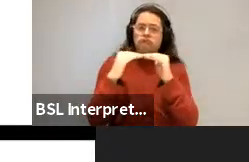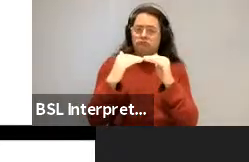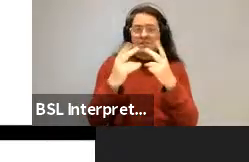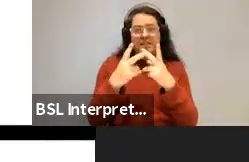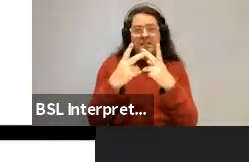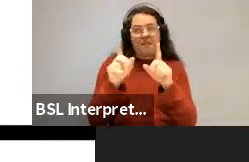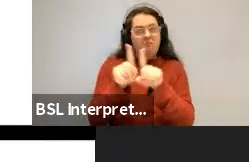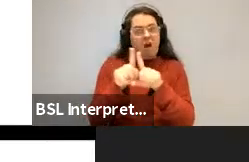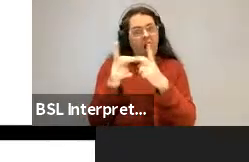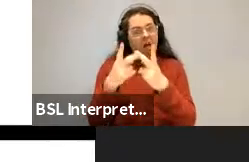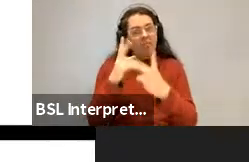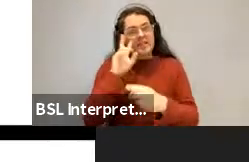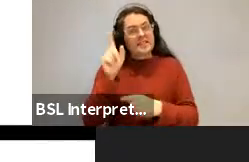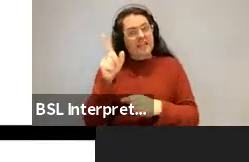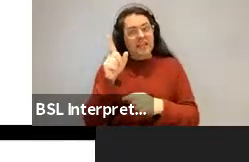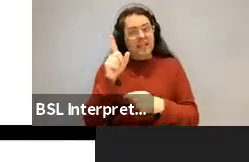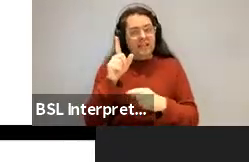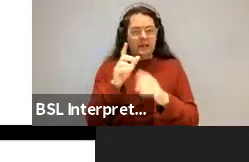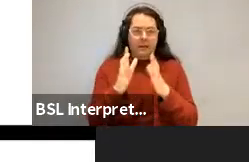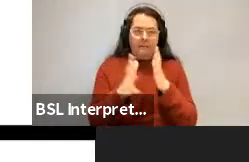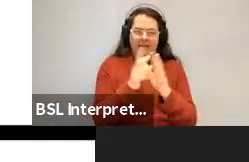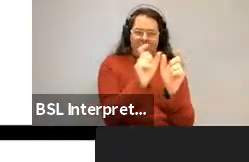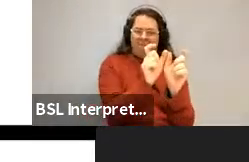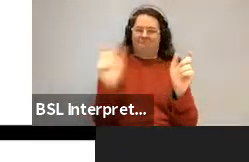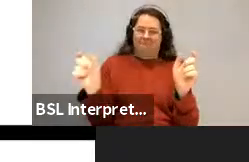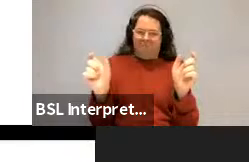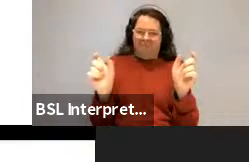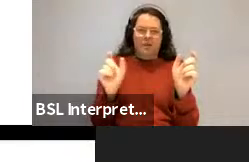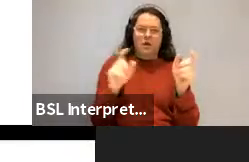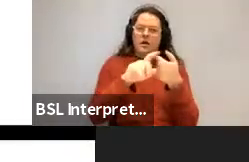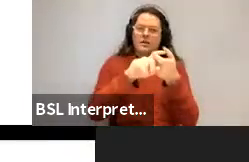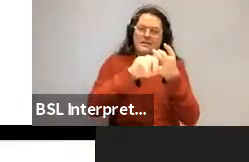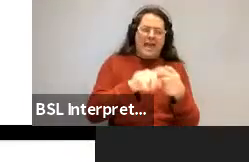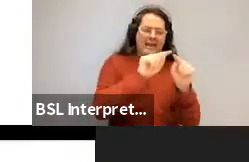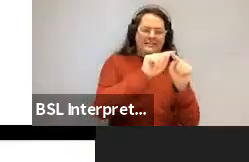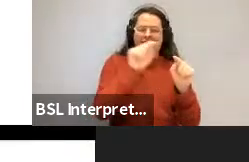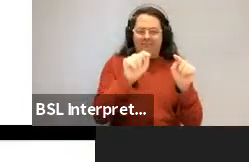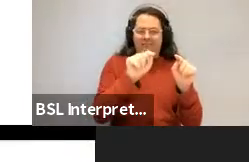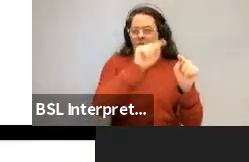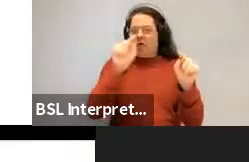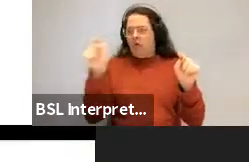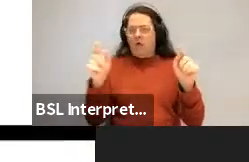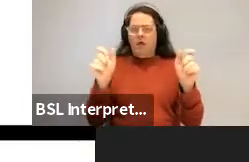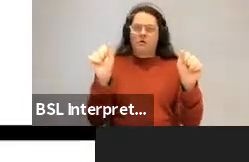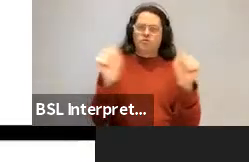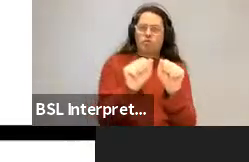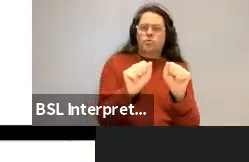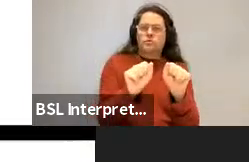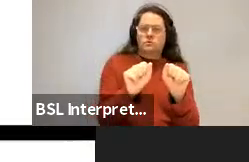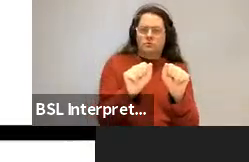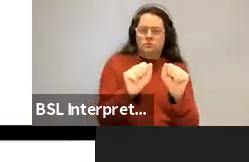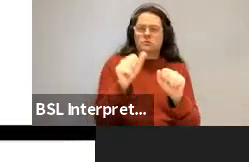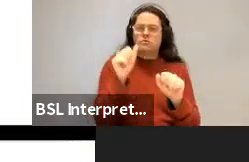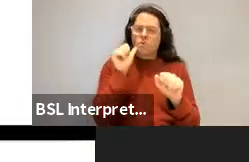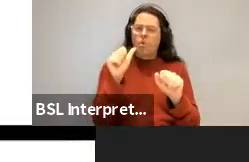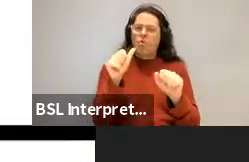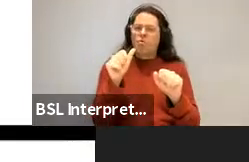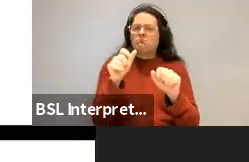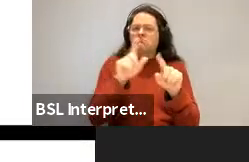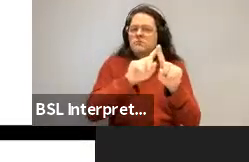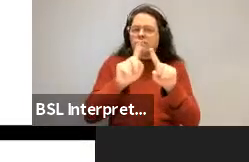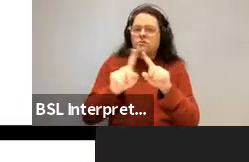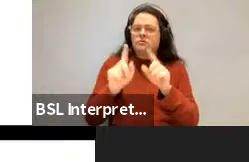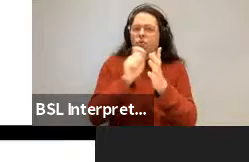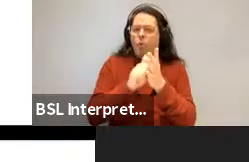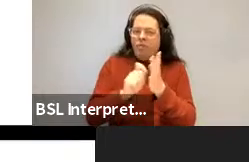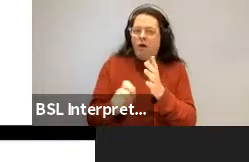observed that all languages minimize dependency length to some degree. This is a work by Richard Futrell, who's,